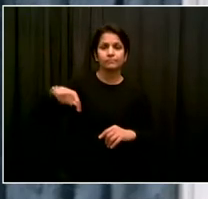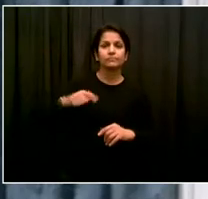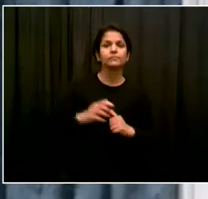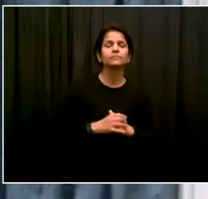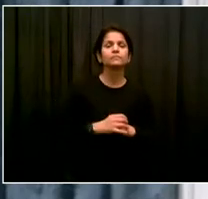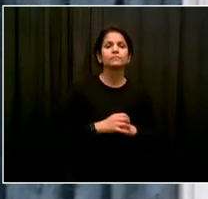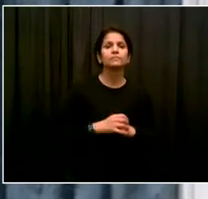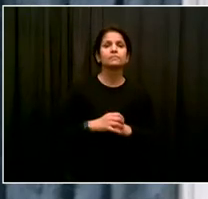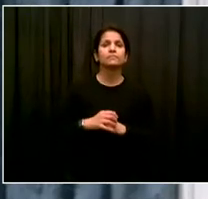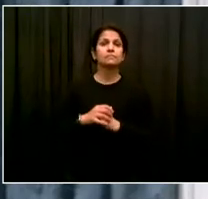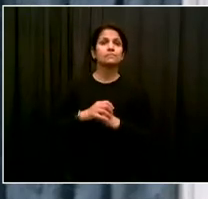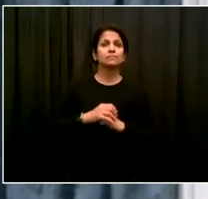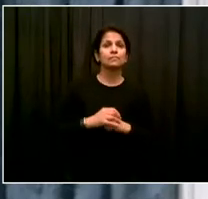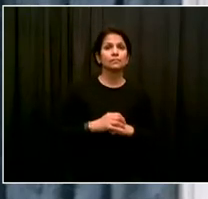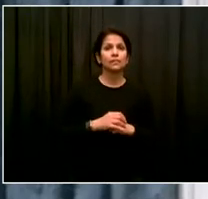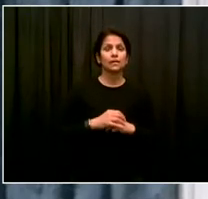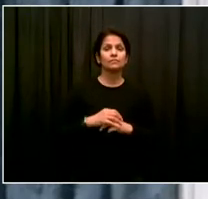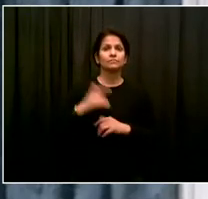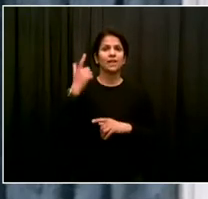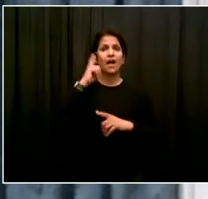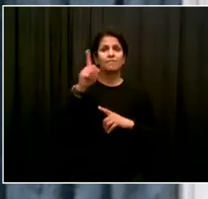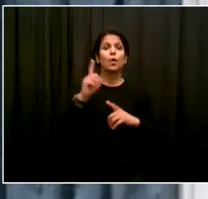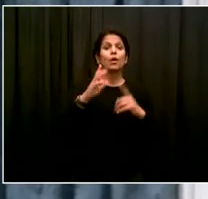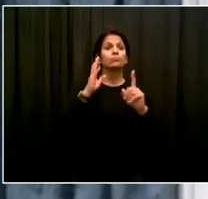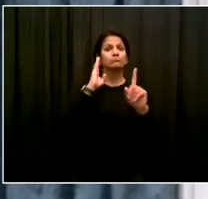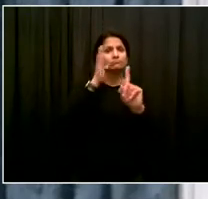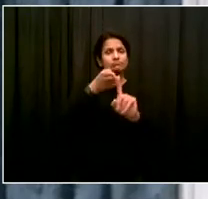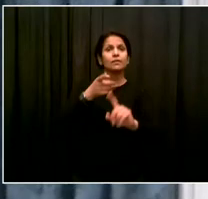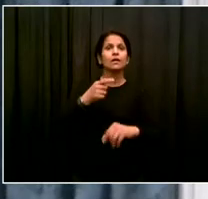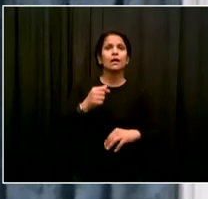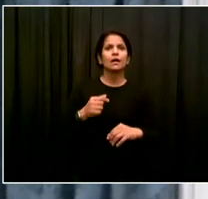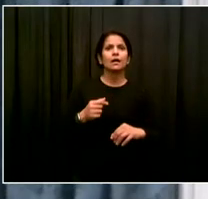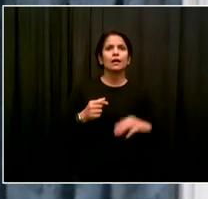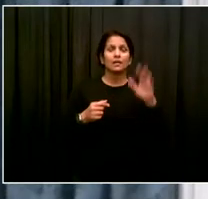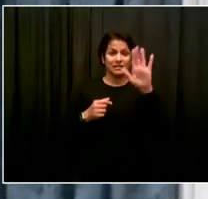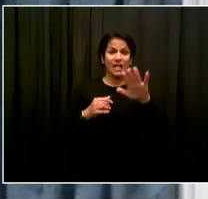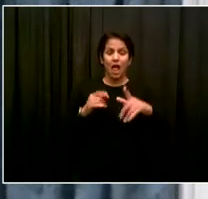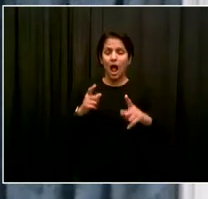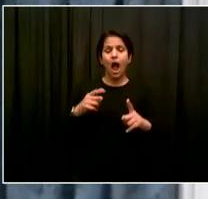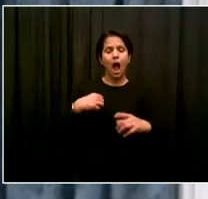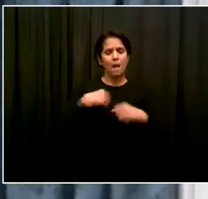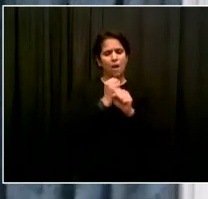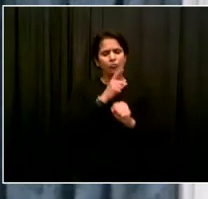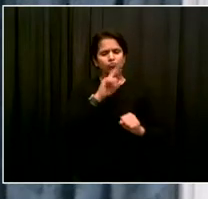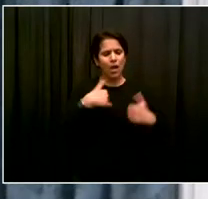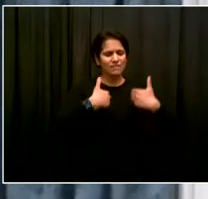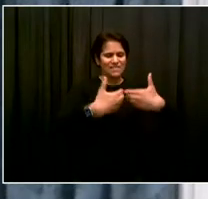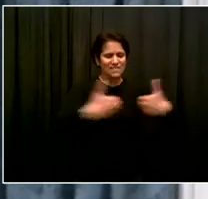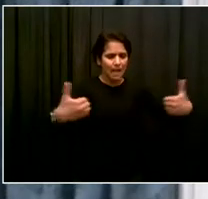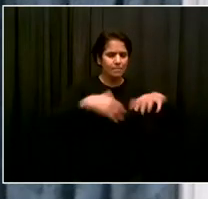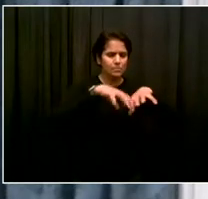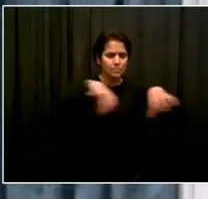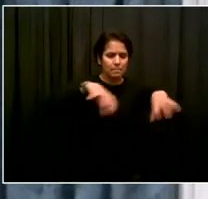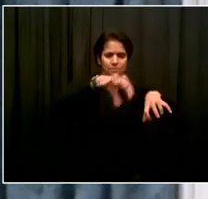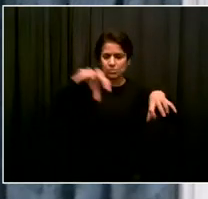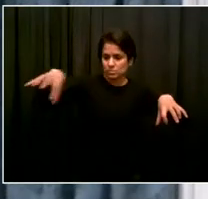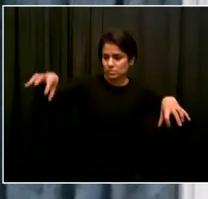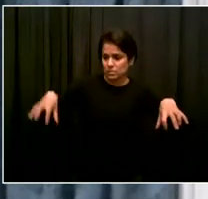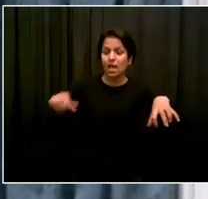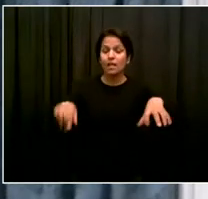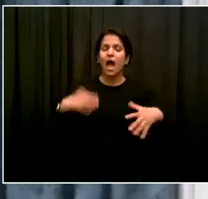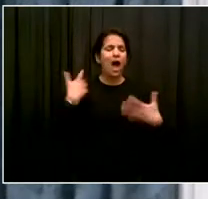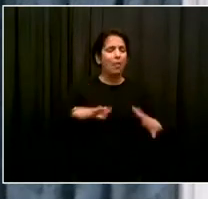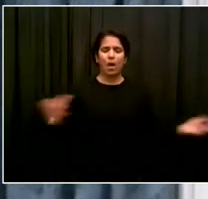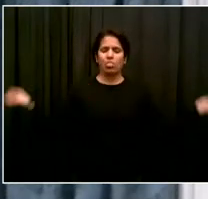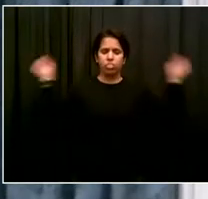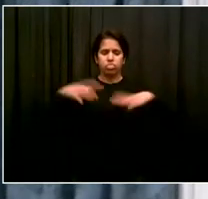had pre-pandemic. Having this opportunity for the residents of this city to bring and properly dispose of these household hazardous